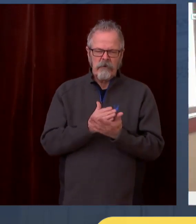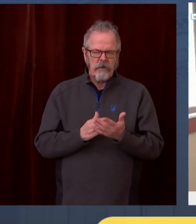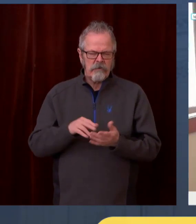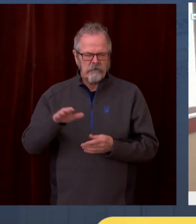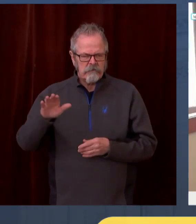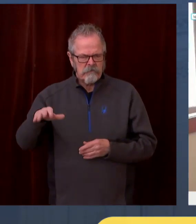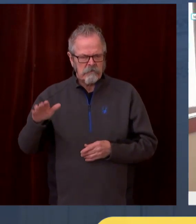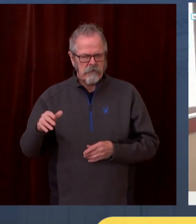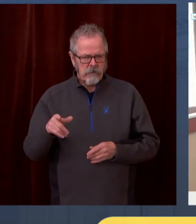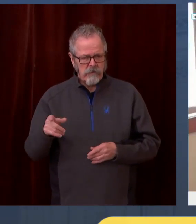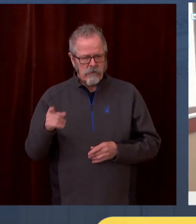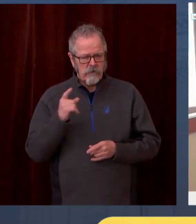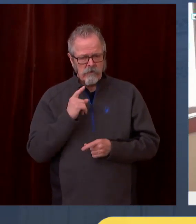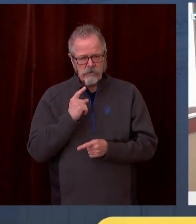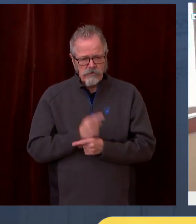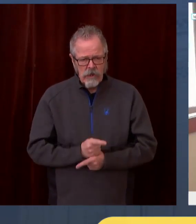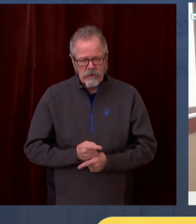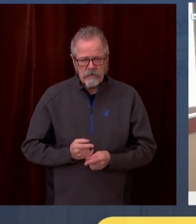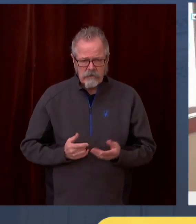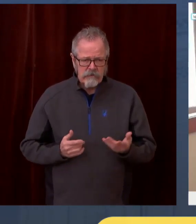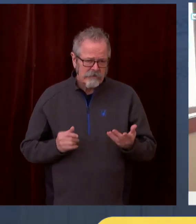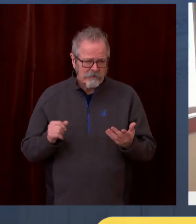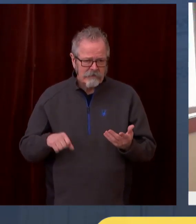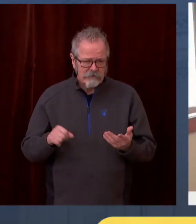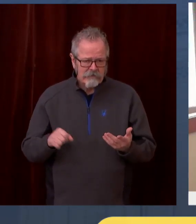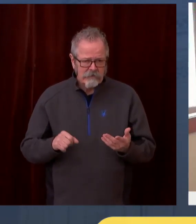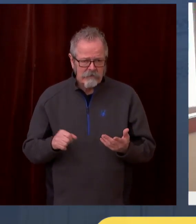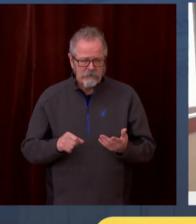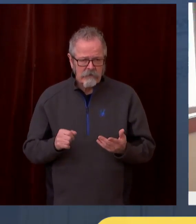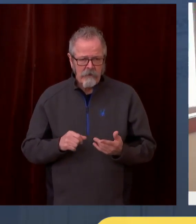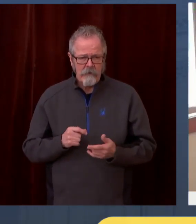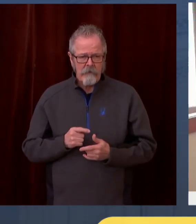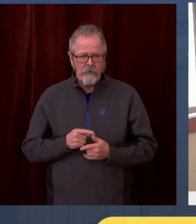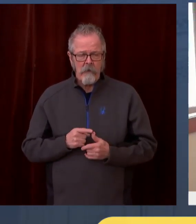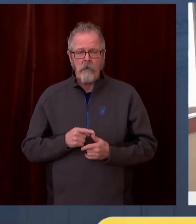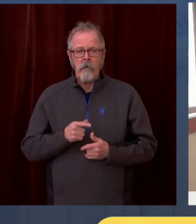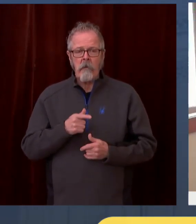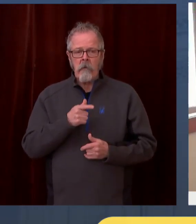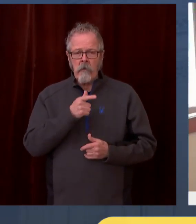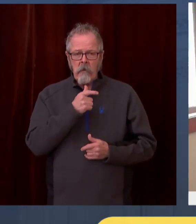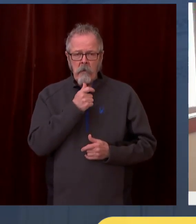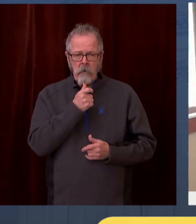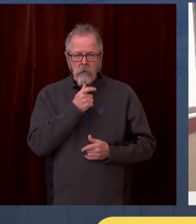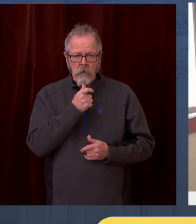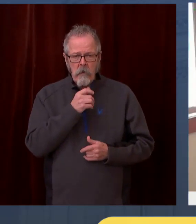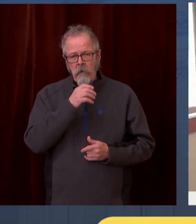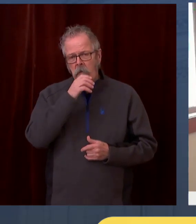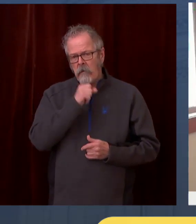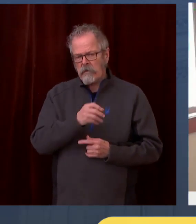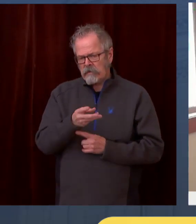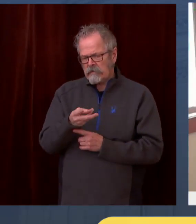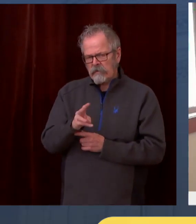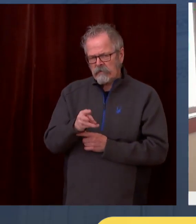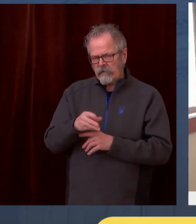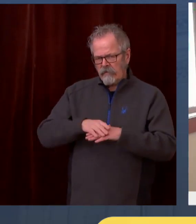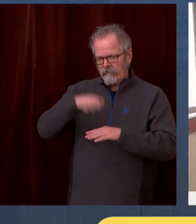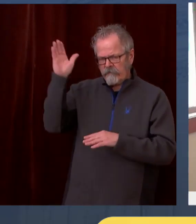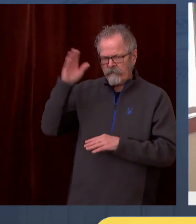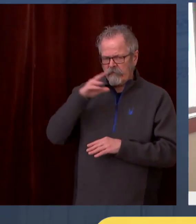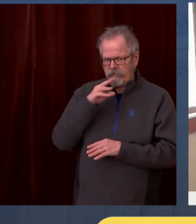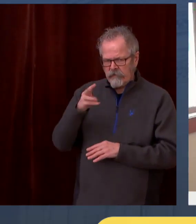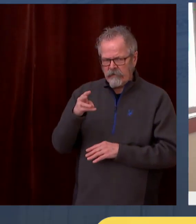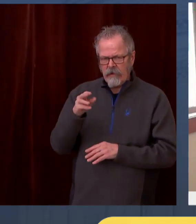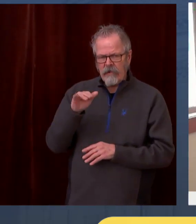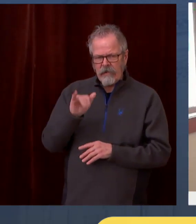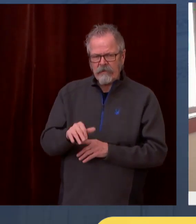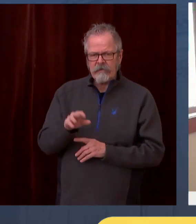We estimate that the total population who is 16 and older in our state is about 16.2 million people. So there